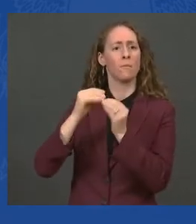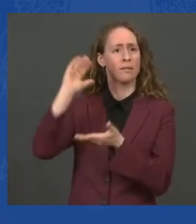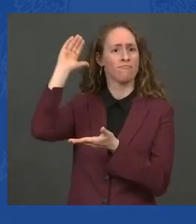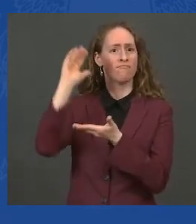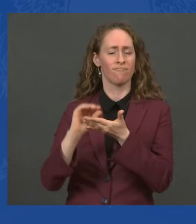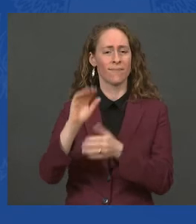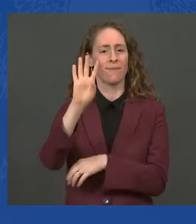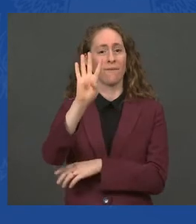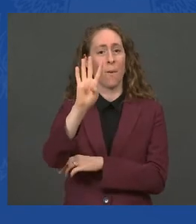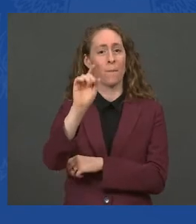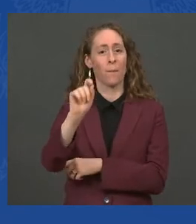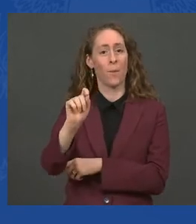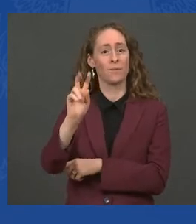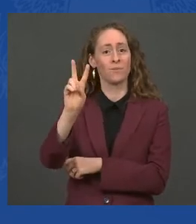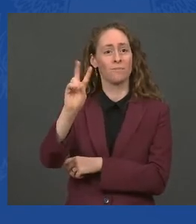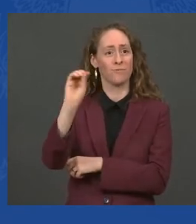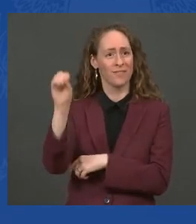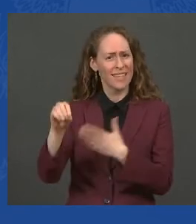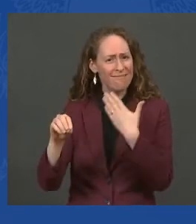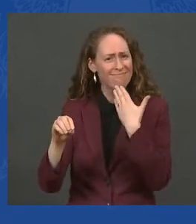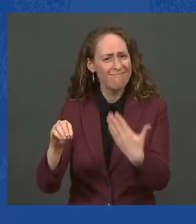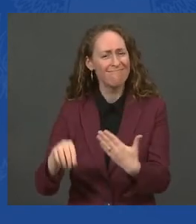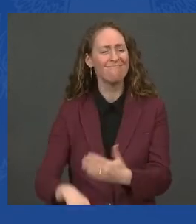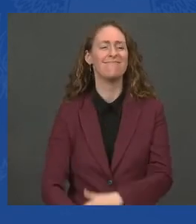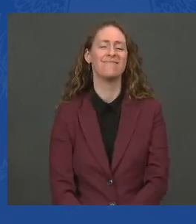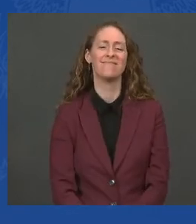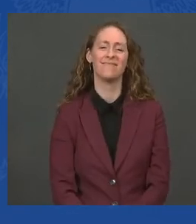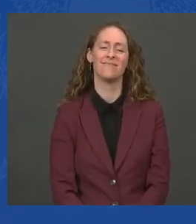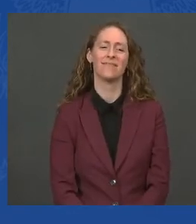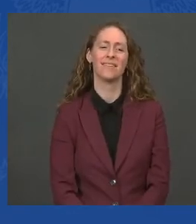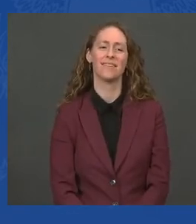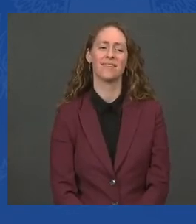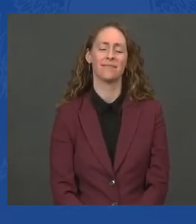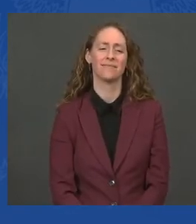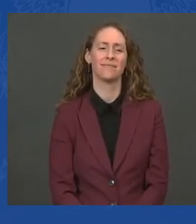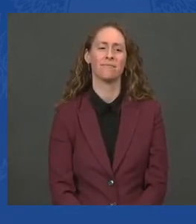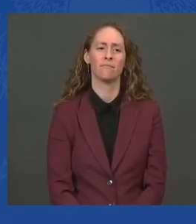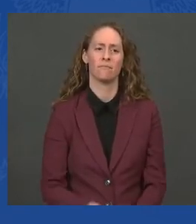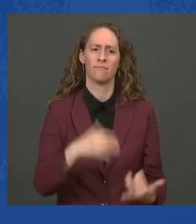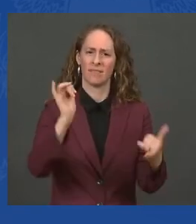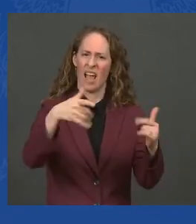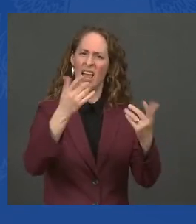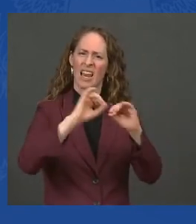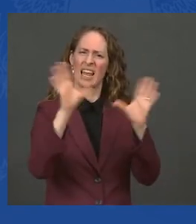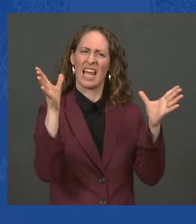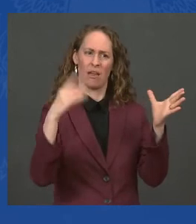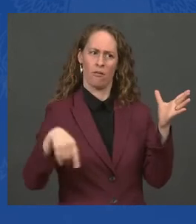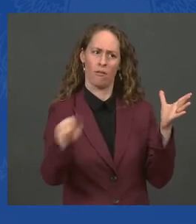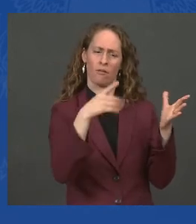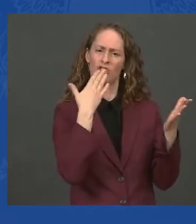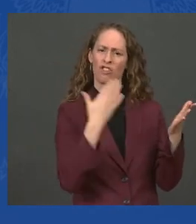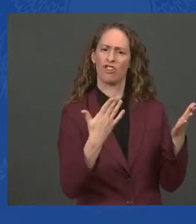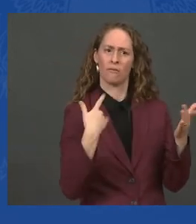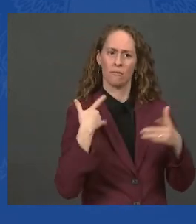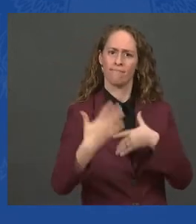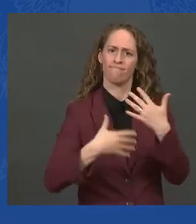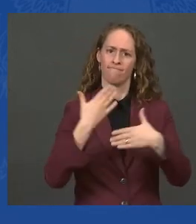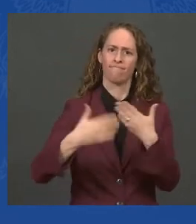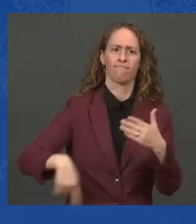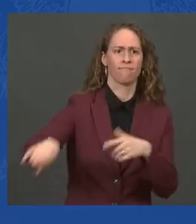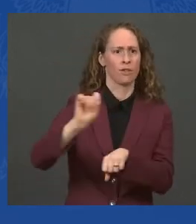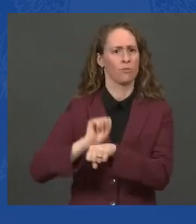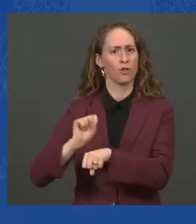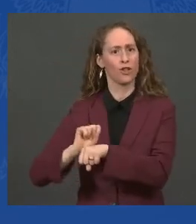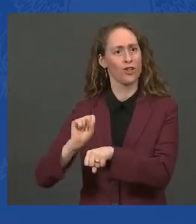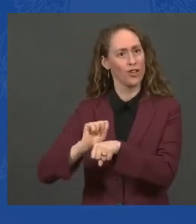decline in unemployment ever. Simply put, America, America is back to work, and our jobs recovery is